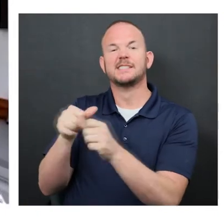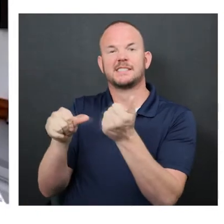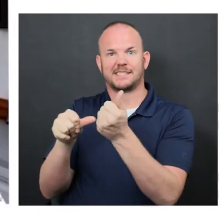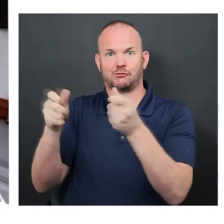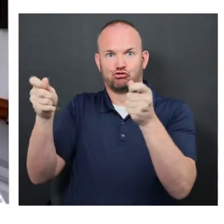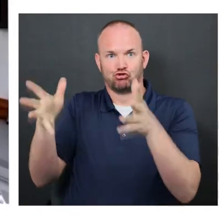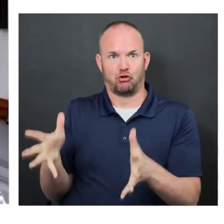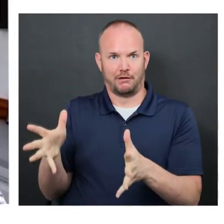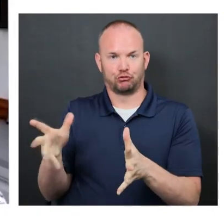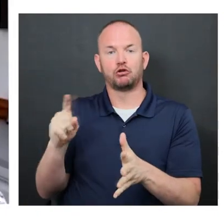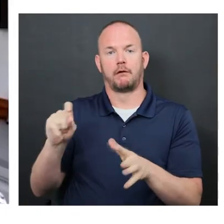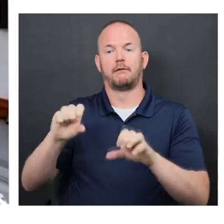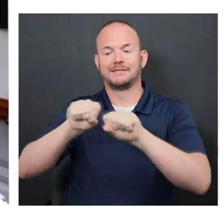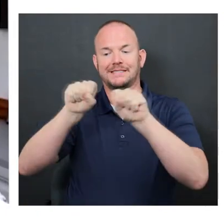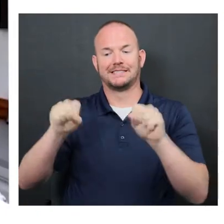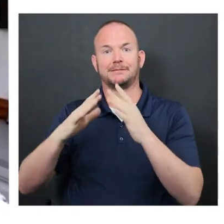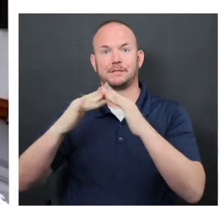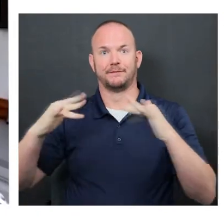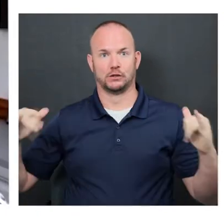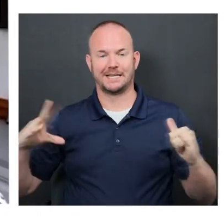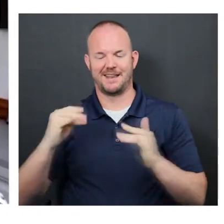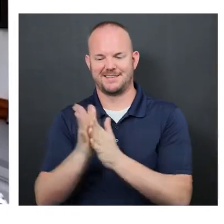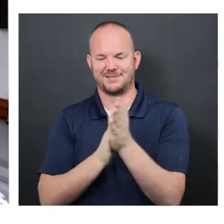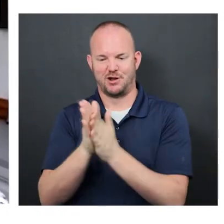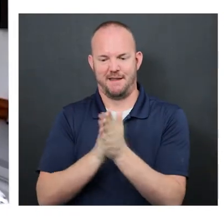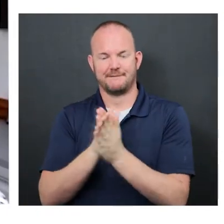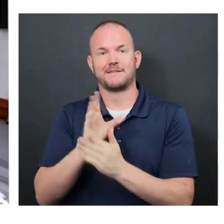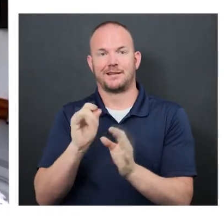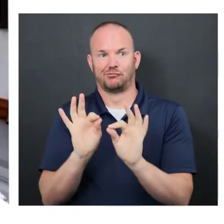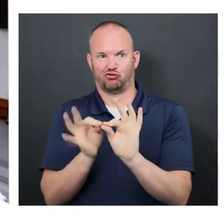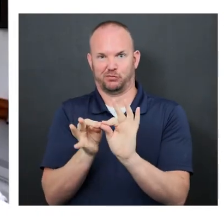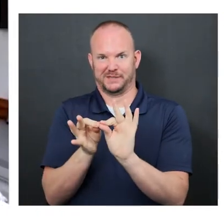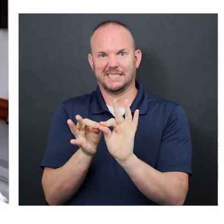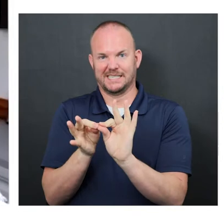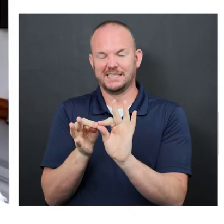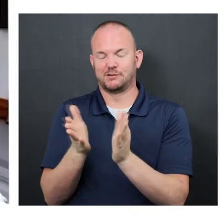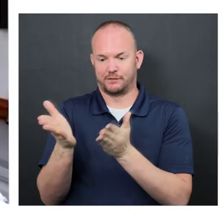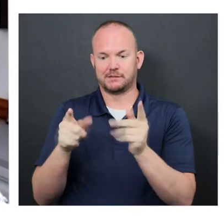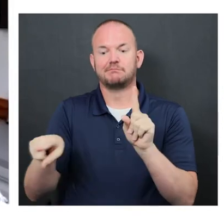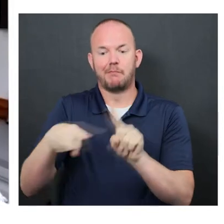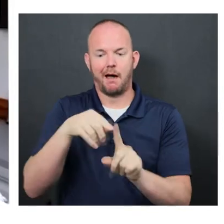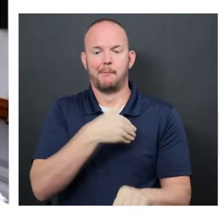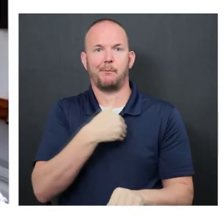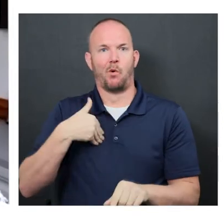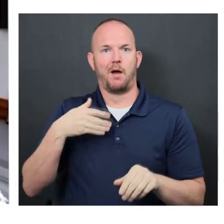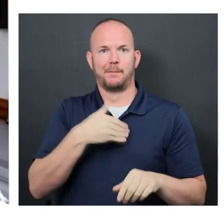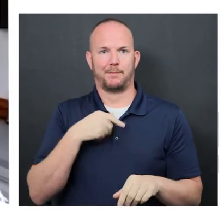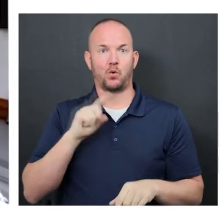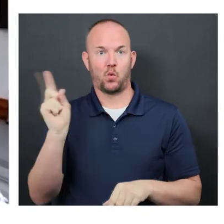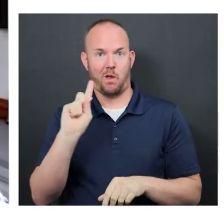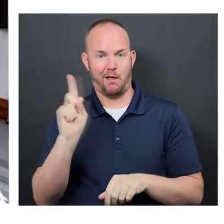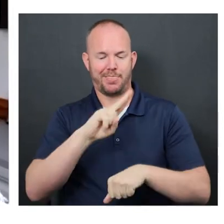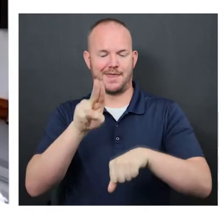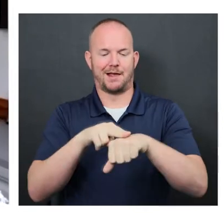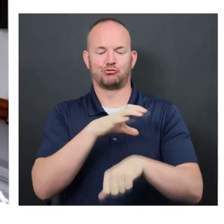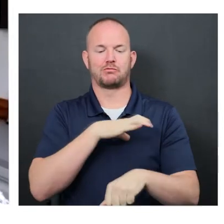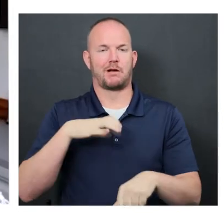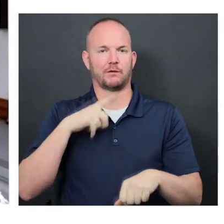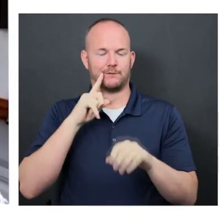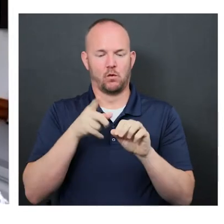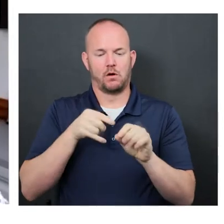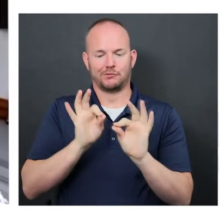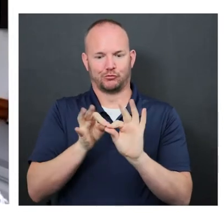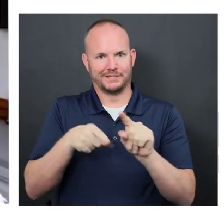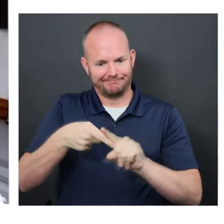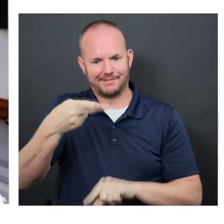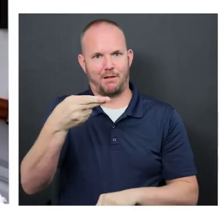Director of Diversity Initiatives at Stuart Healthcare and a board member of National Council of Interpreters in